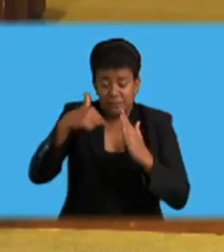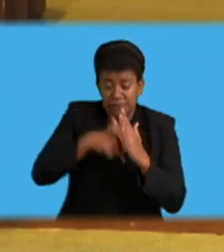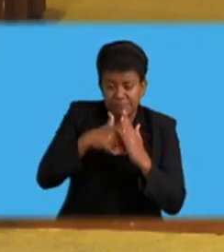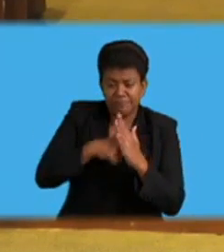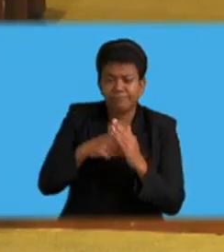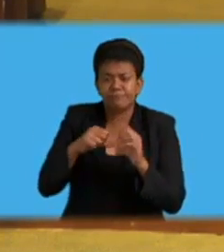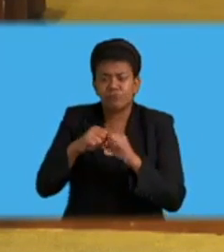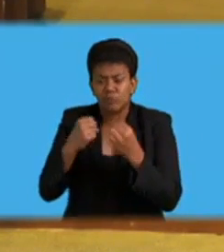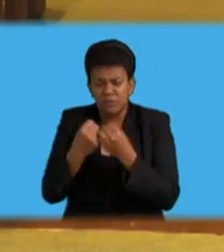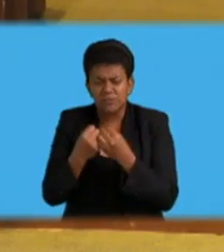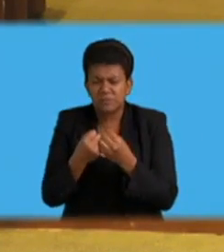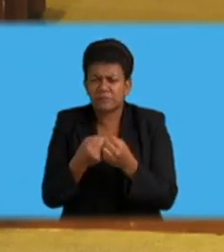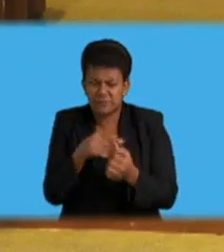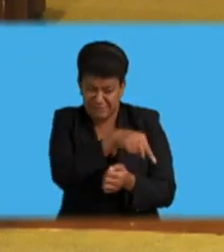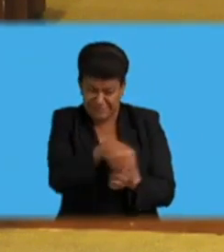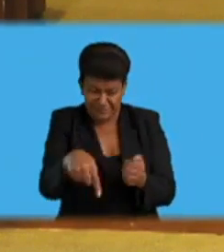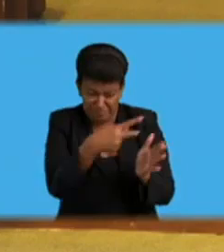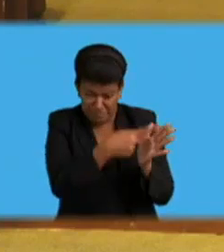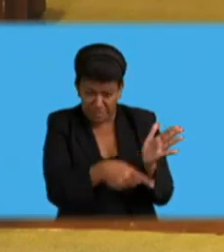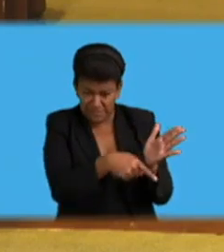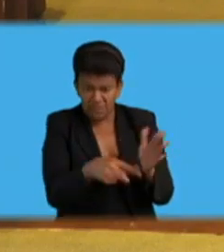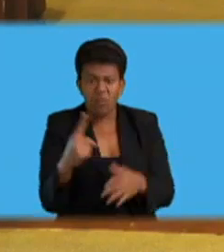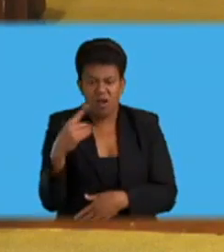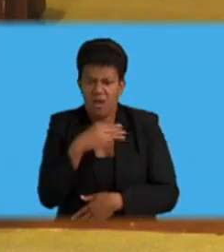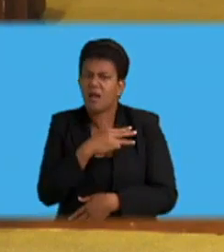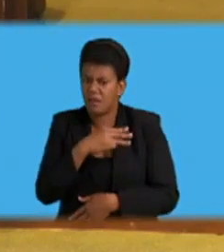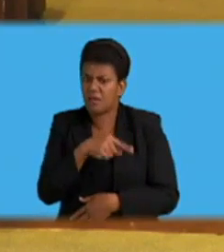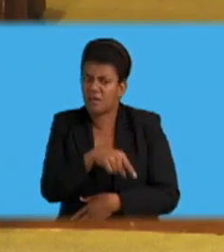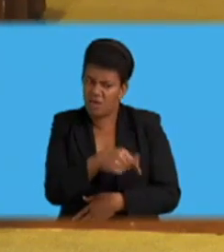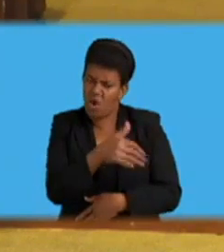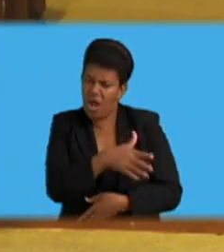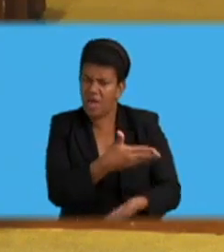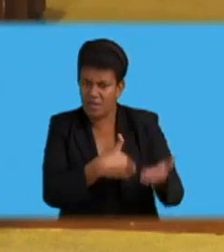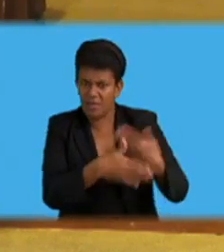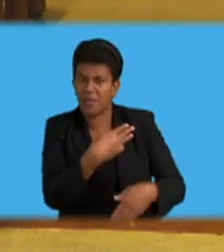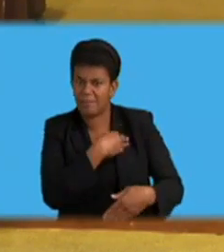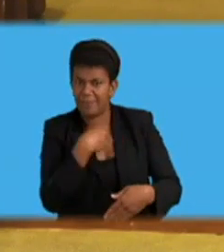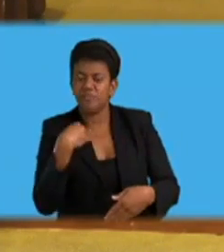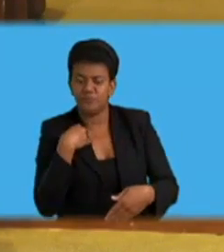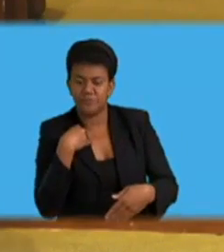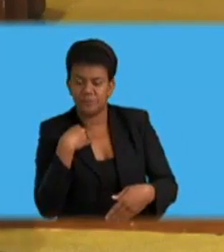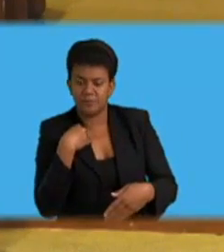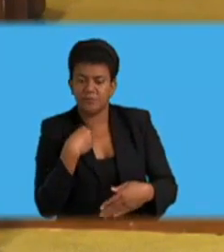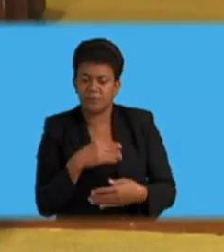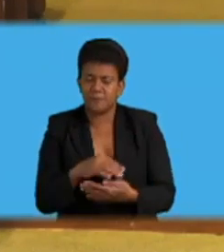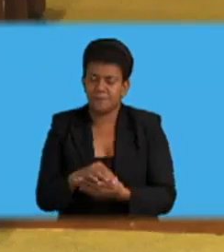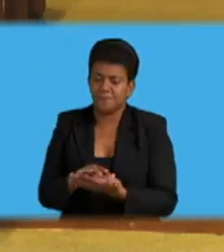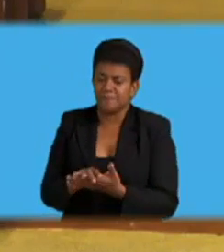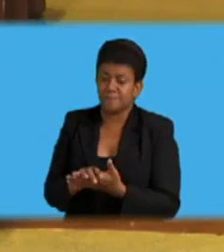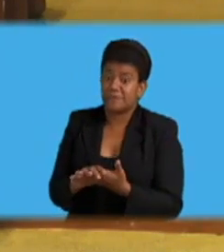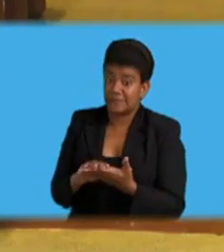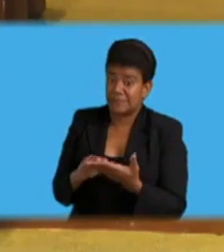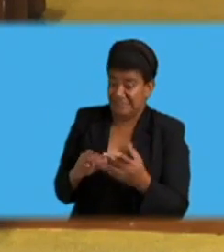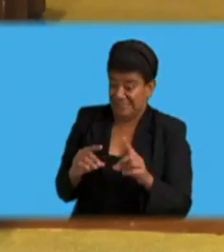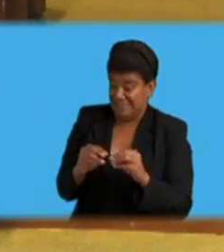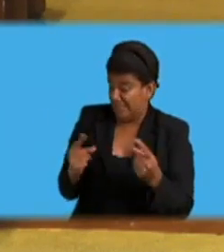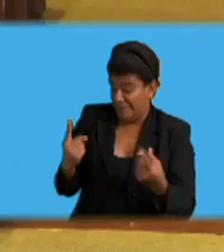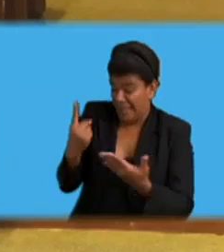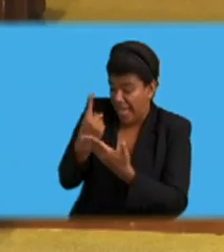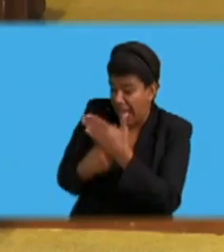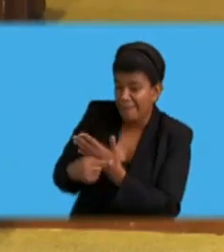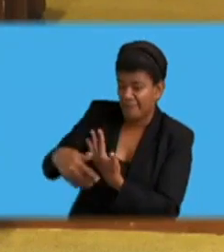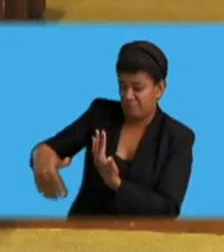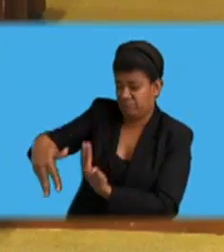minister alluded to some of those that are occurring in our midst. And some of it,